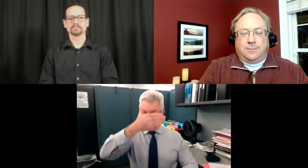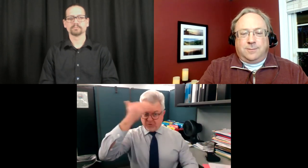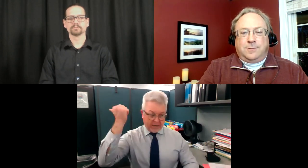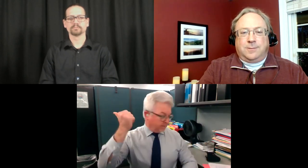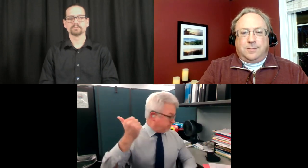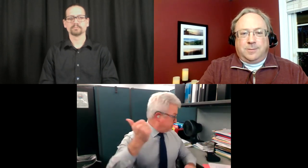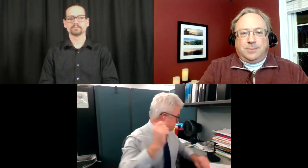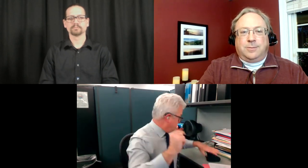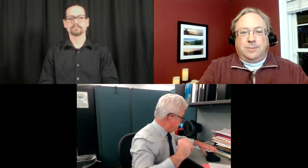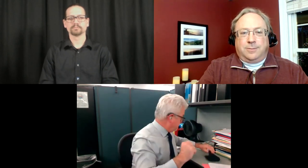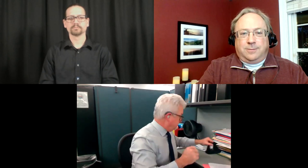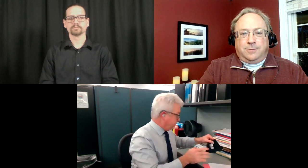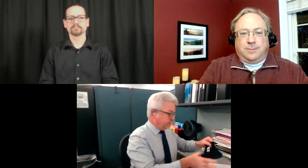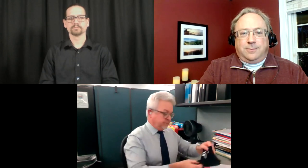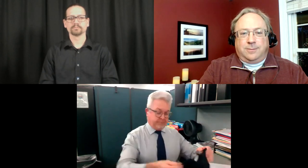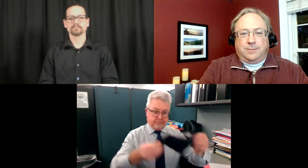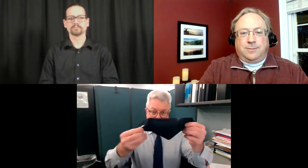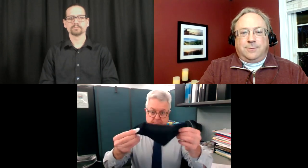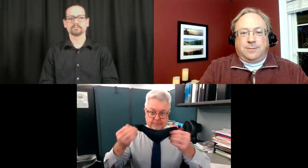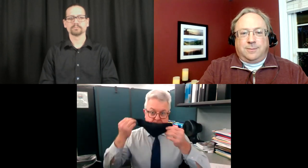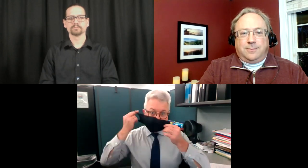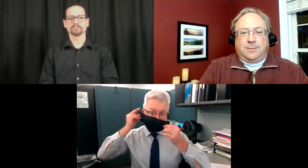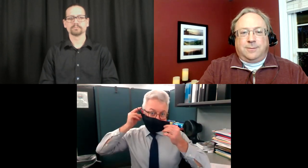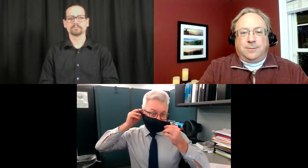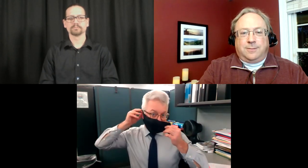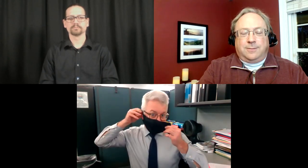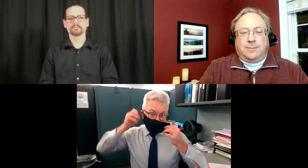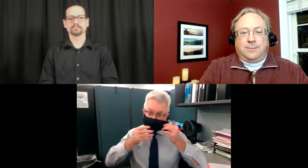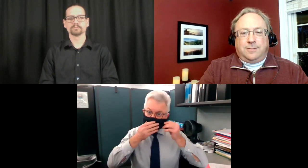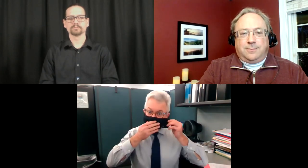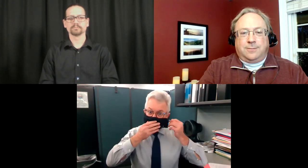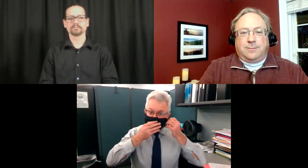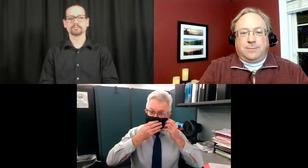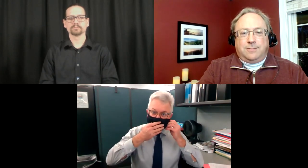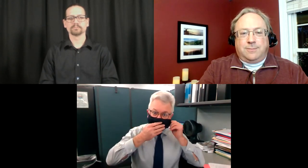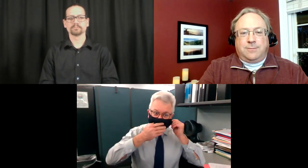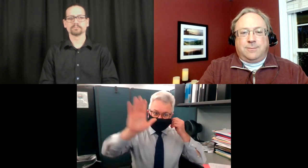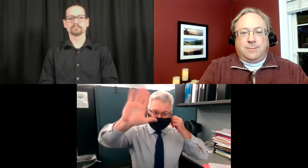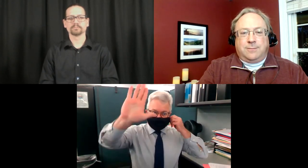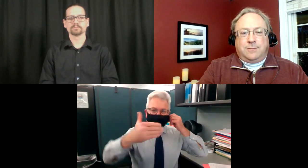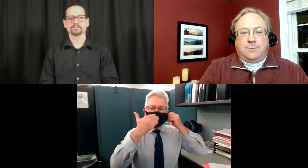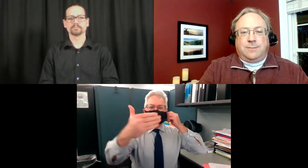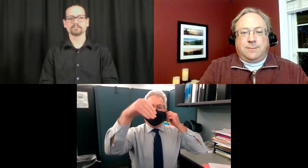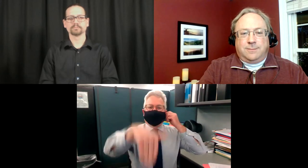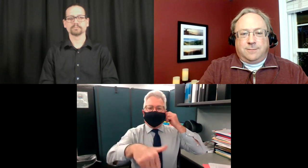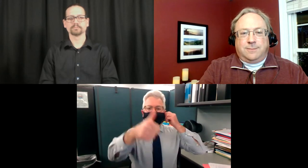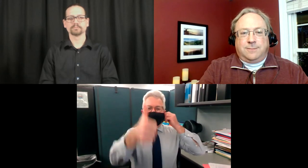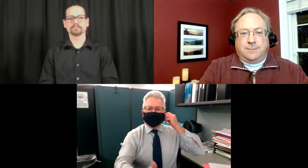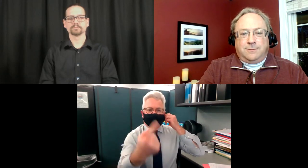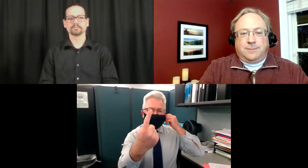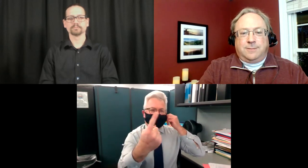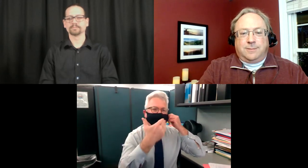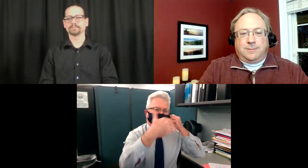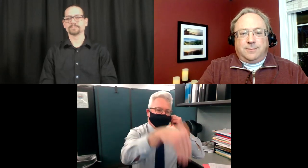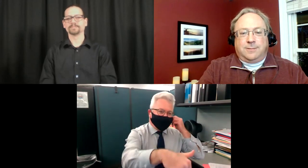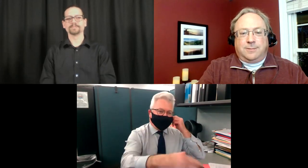back okay now before everybody leaves the meeting today please remember keep wearing your mask and stay six feet